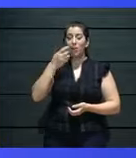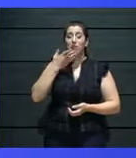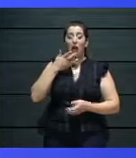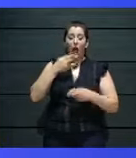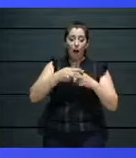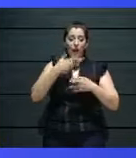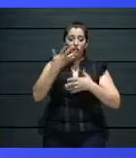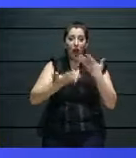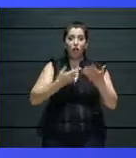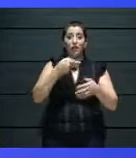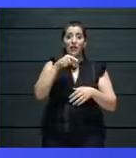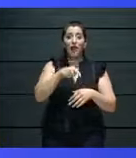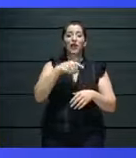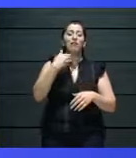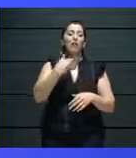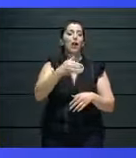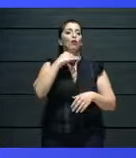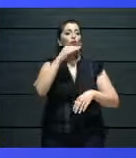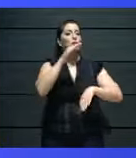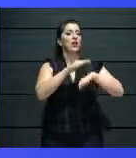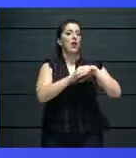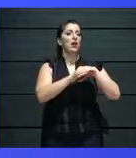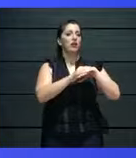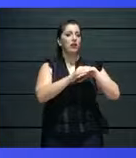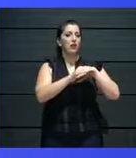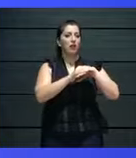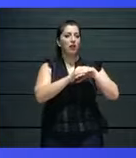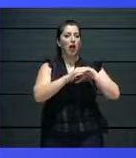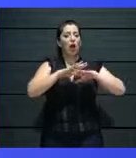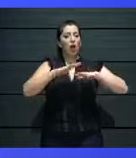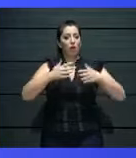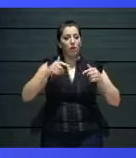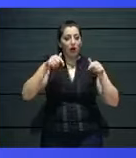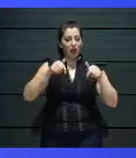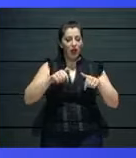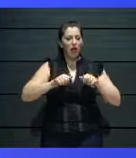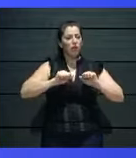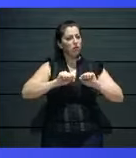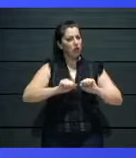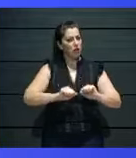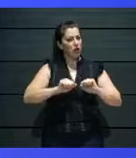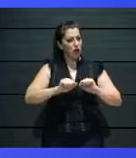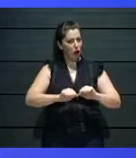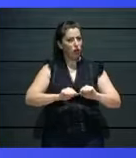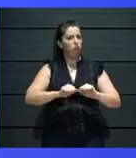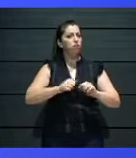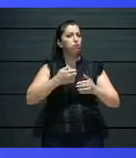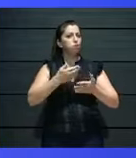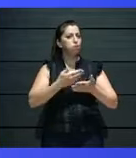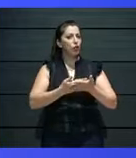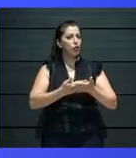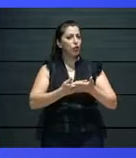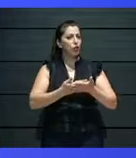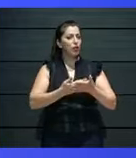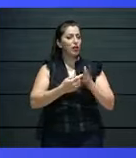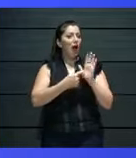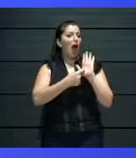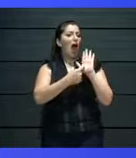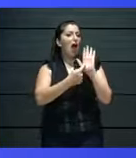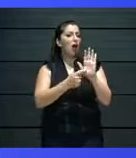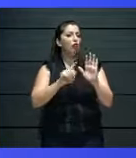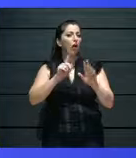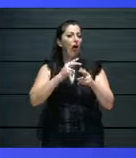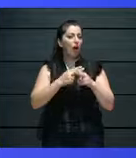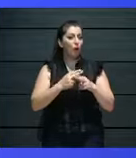as electronic music motor, we're like pausing before we're launching the proper campaign for circuits. And our members are saying, when are you going to post